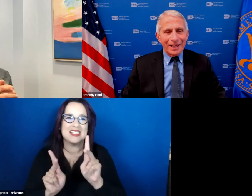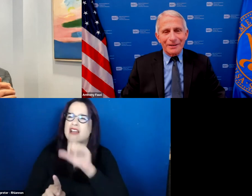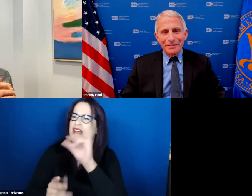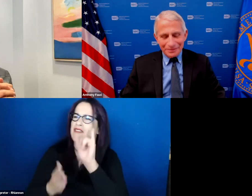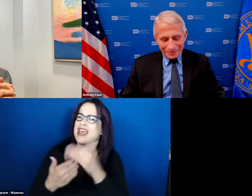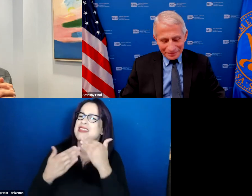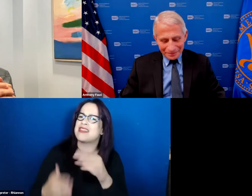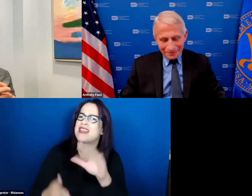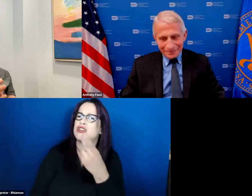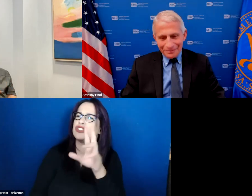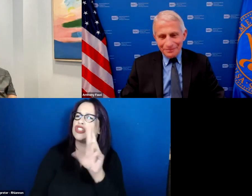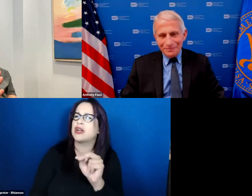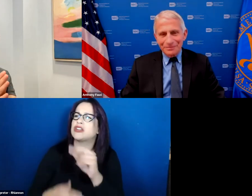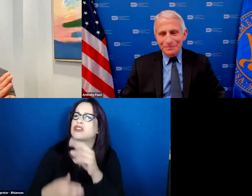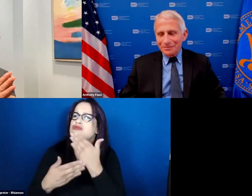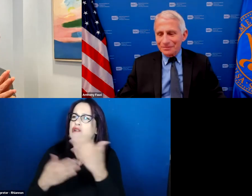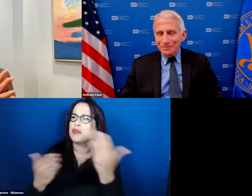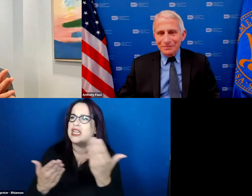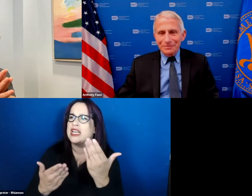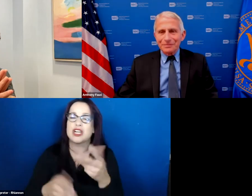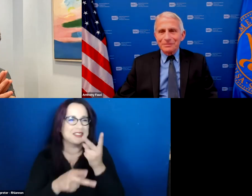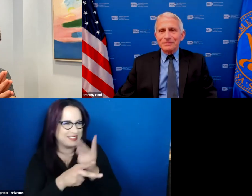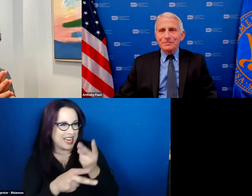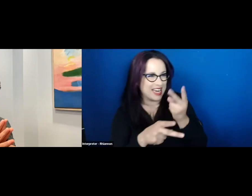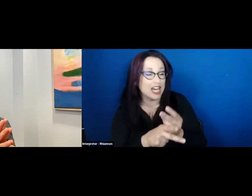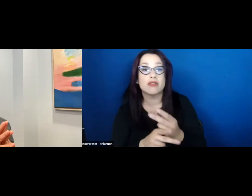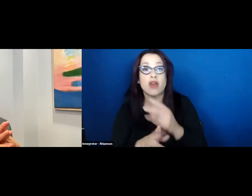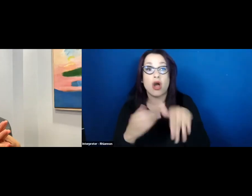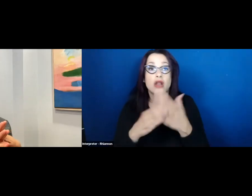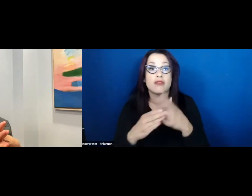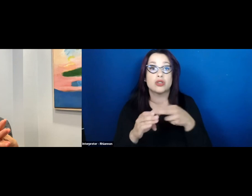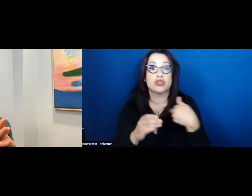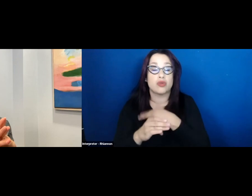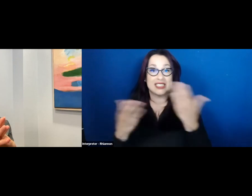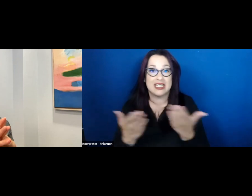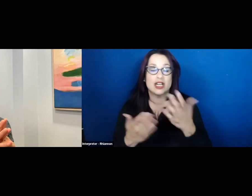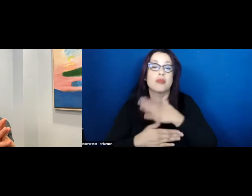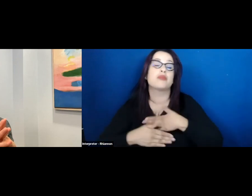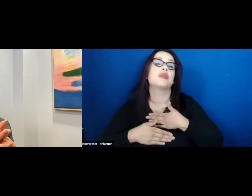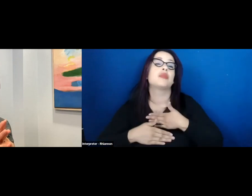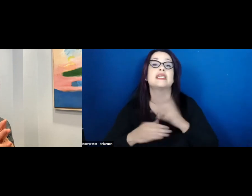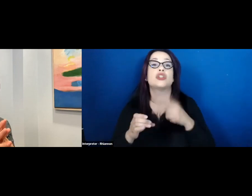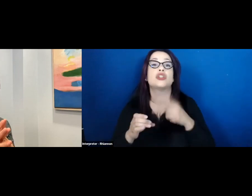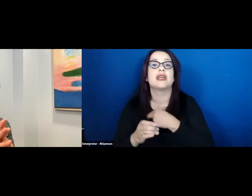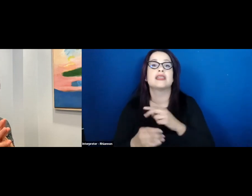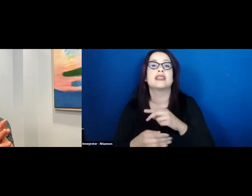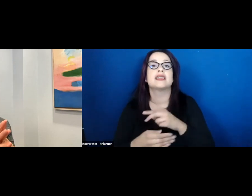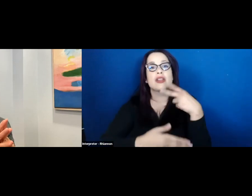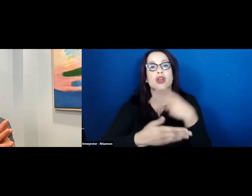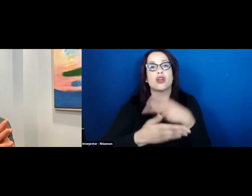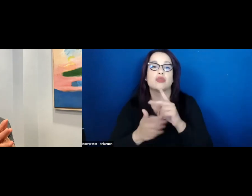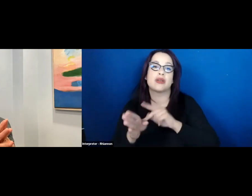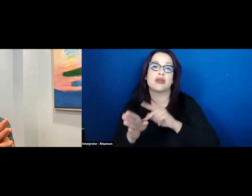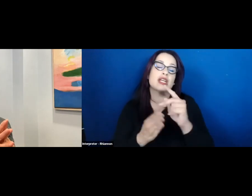you take care take care for all of you um here on the call please join us at the graduate and professional school fair next week